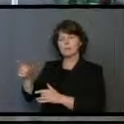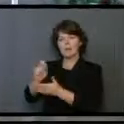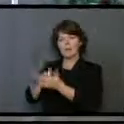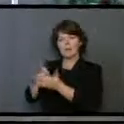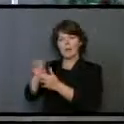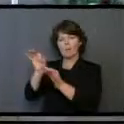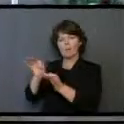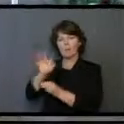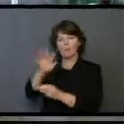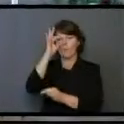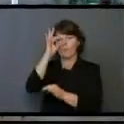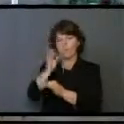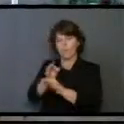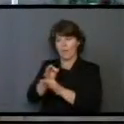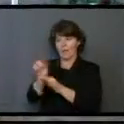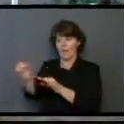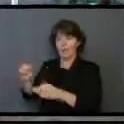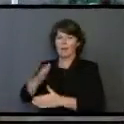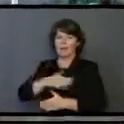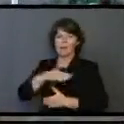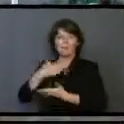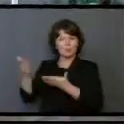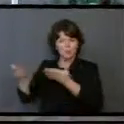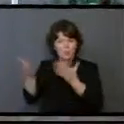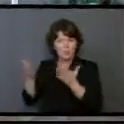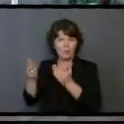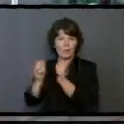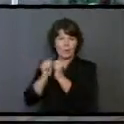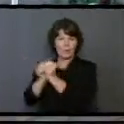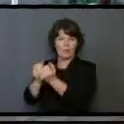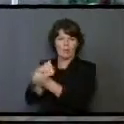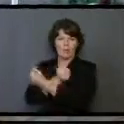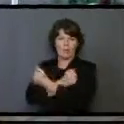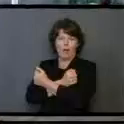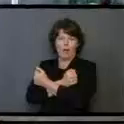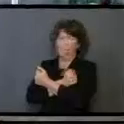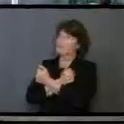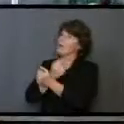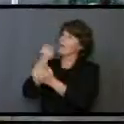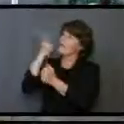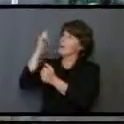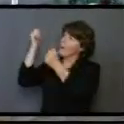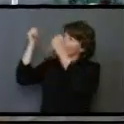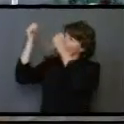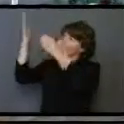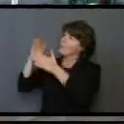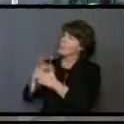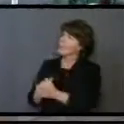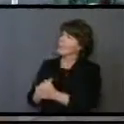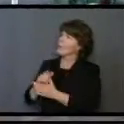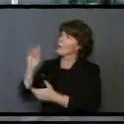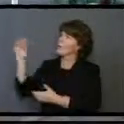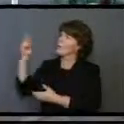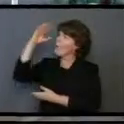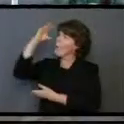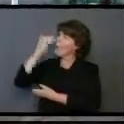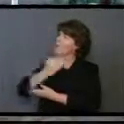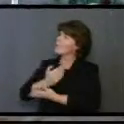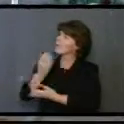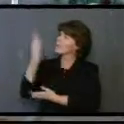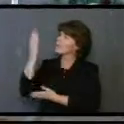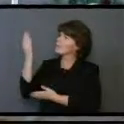faith, He gladly served in love for the Father. He's the Father's only begotten Son.